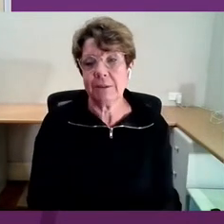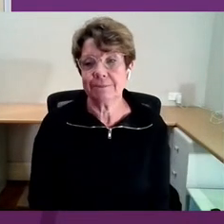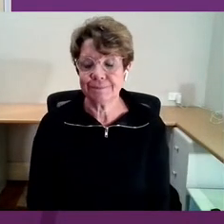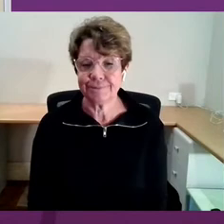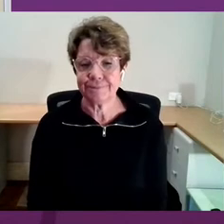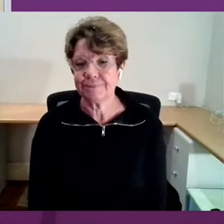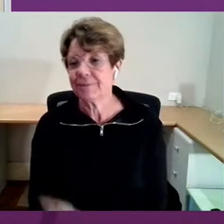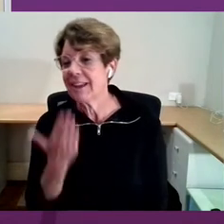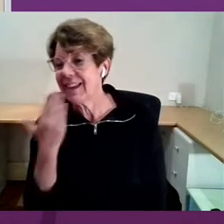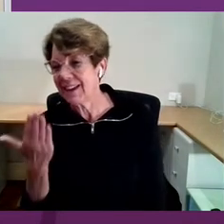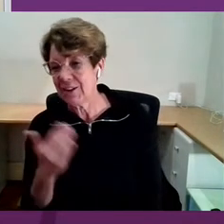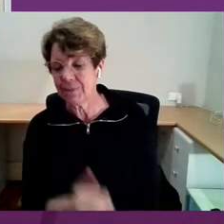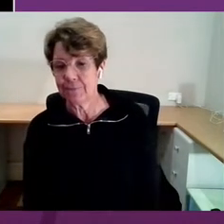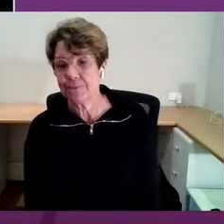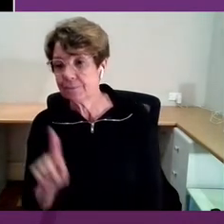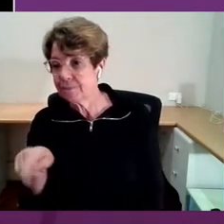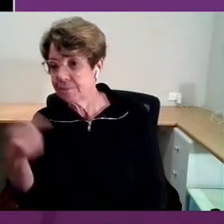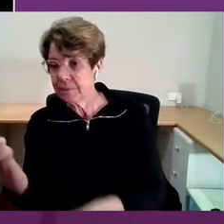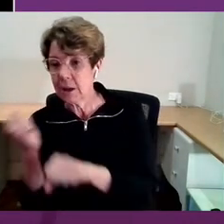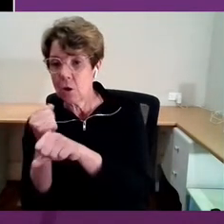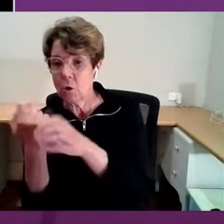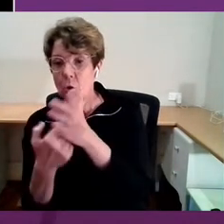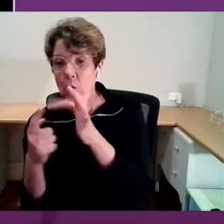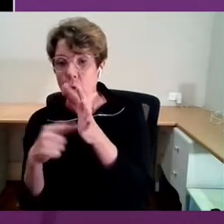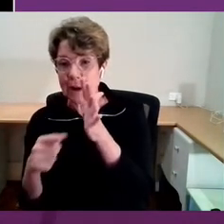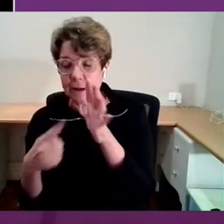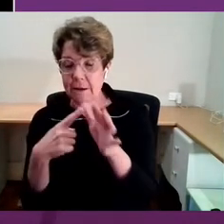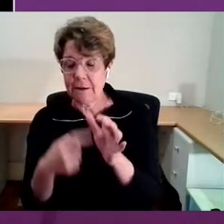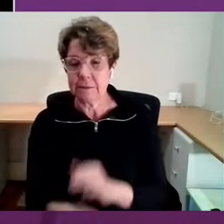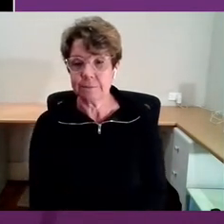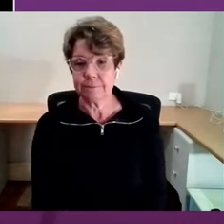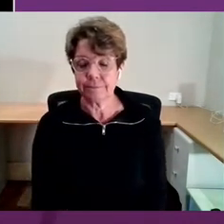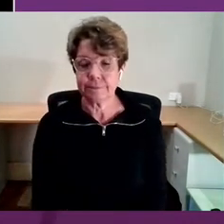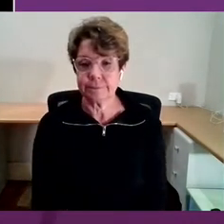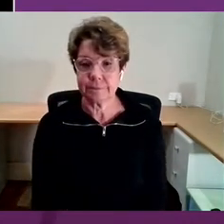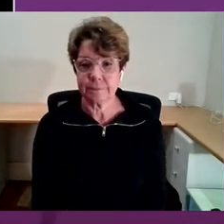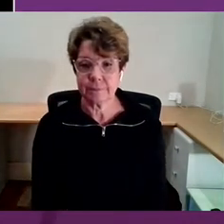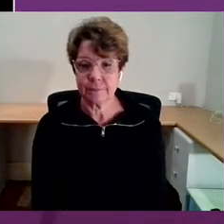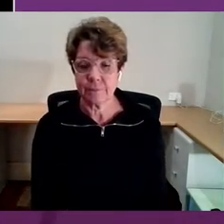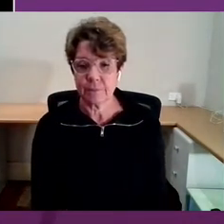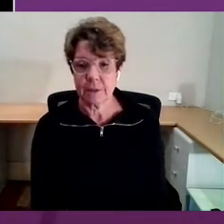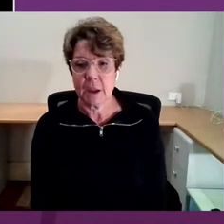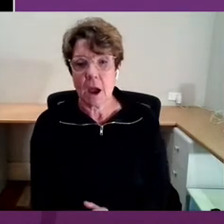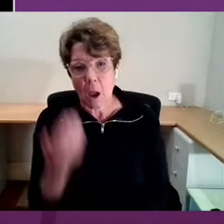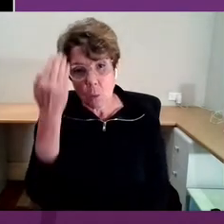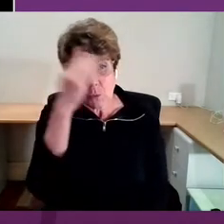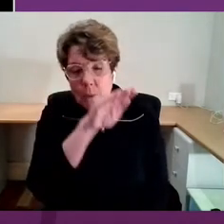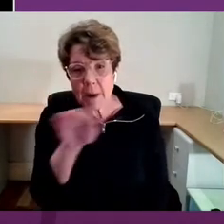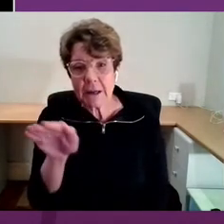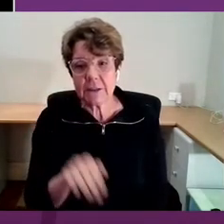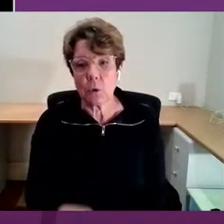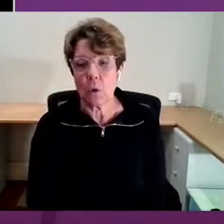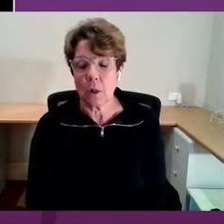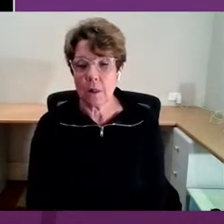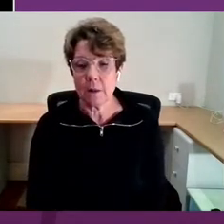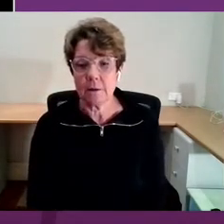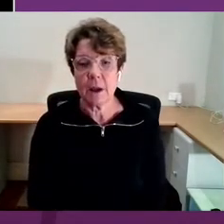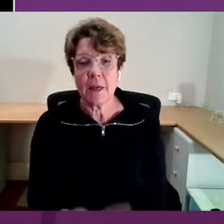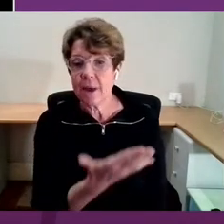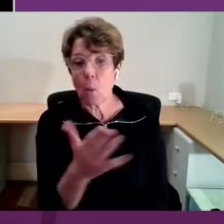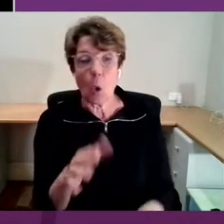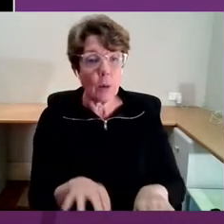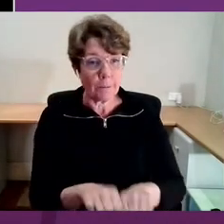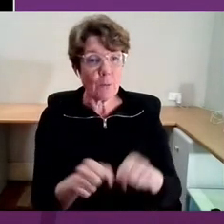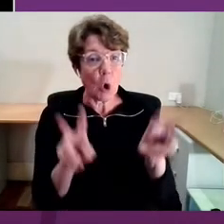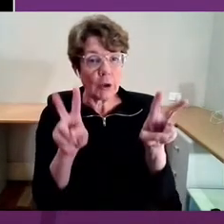Marianne. And Greta? I would just, I suppose, remind us all that, you know, we are all broken and we are all